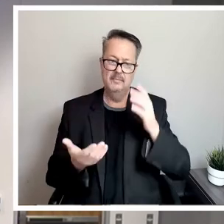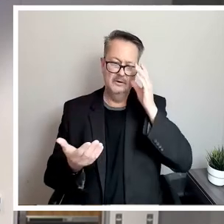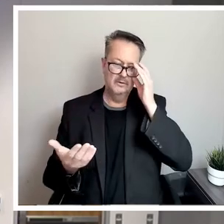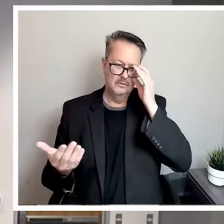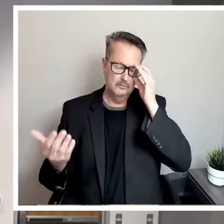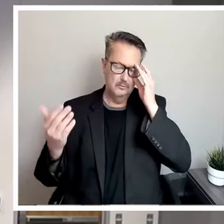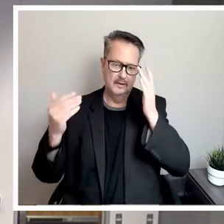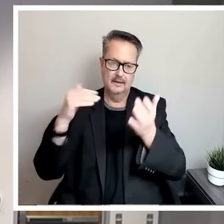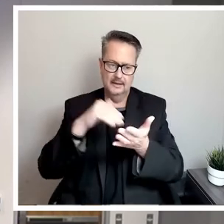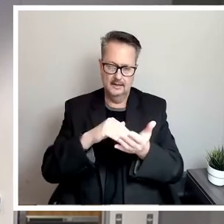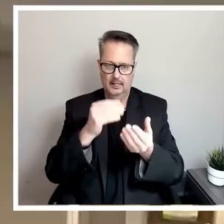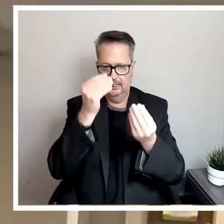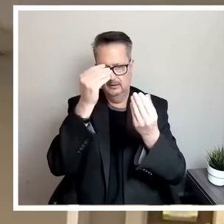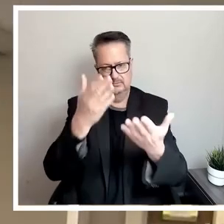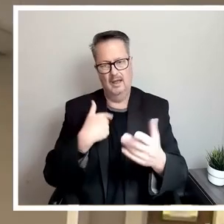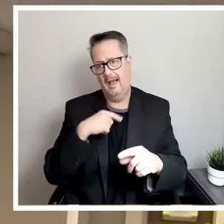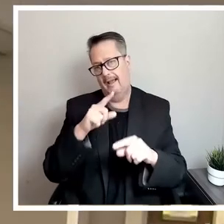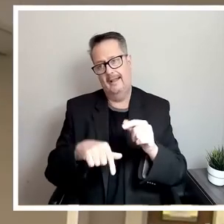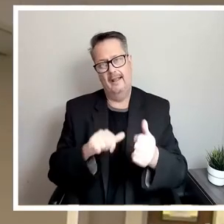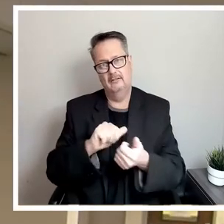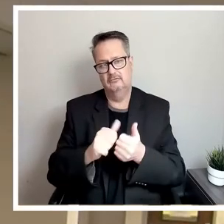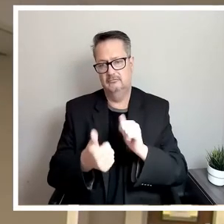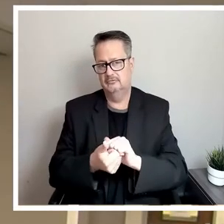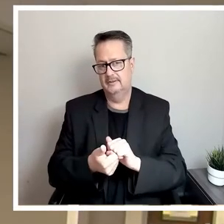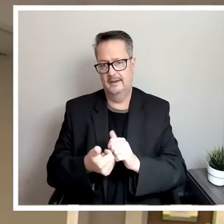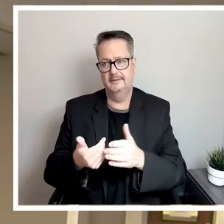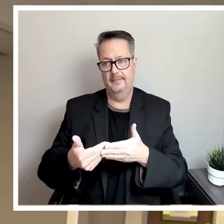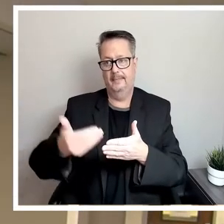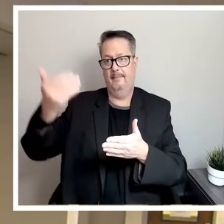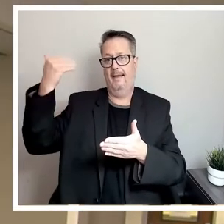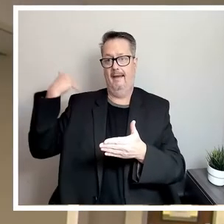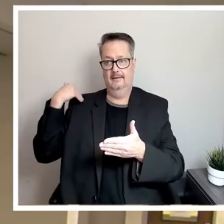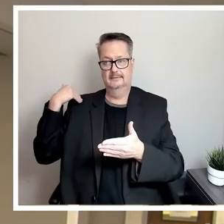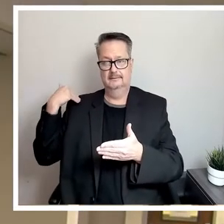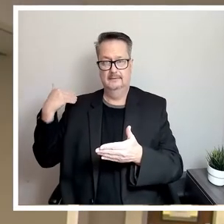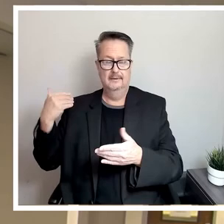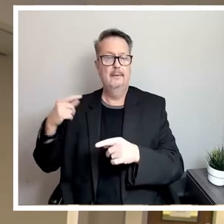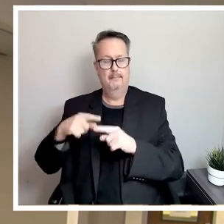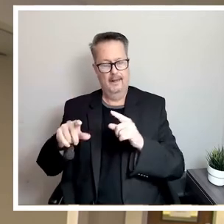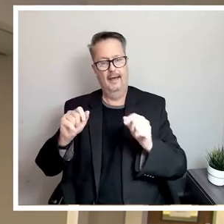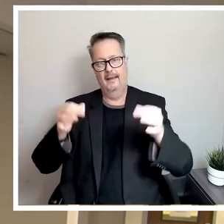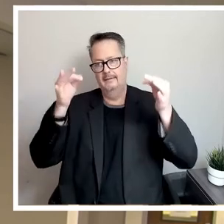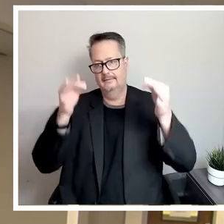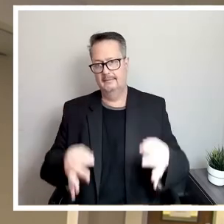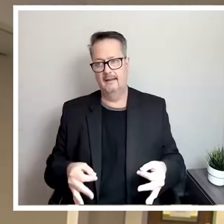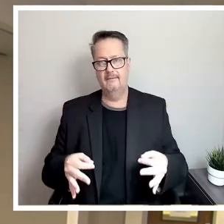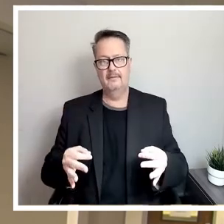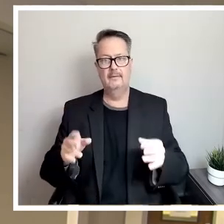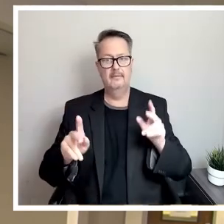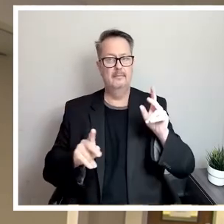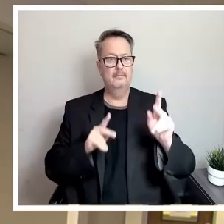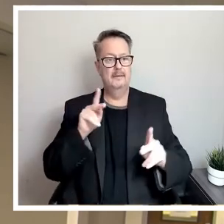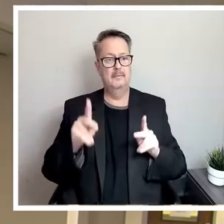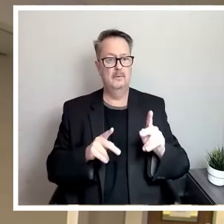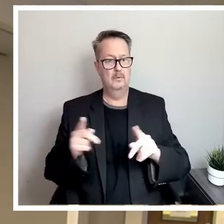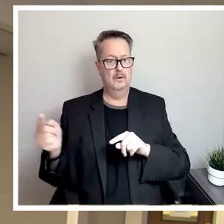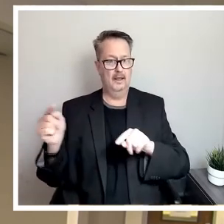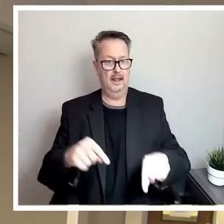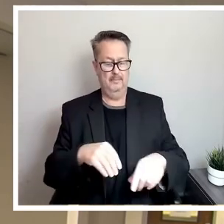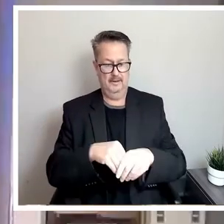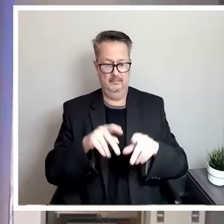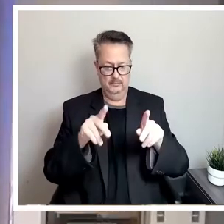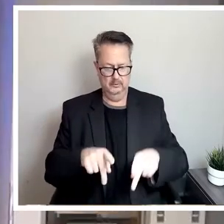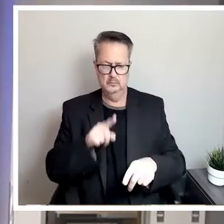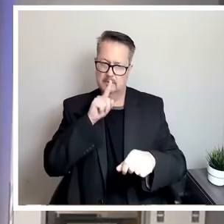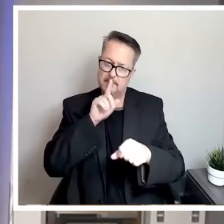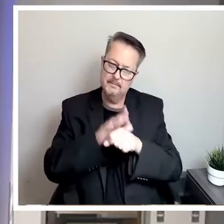know that I can't change the past, but I can definitely tell you that for those of us who are here in person, we're very committed to changing the